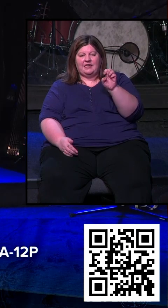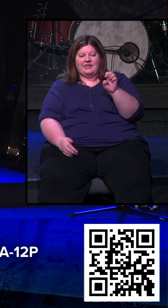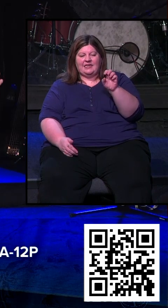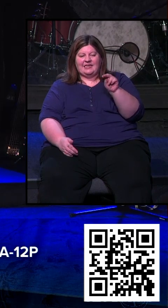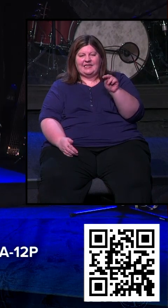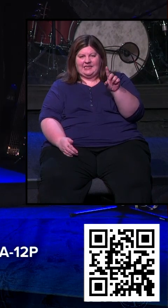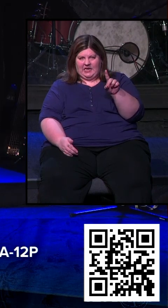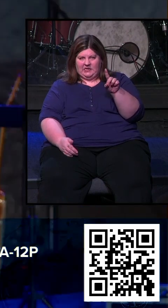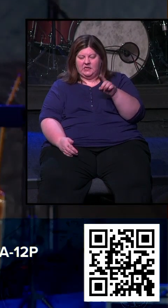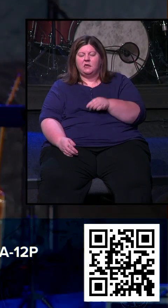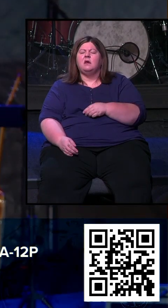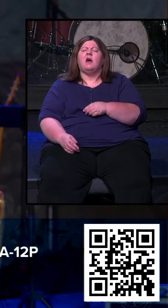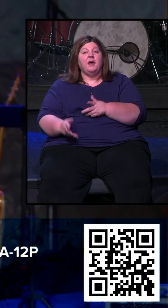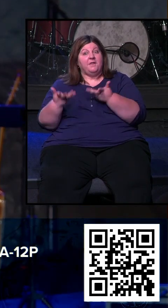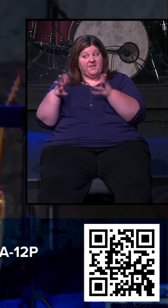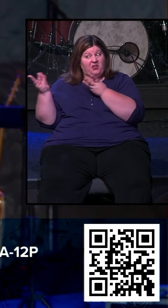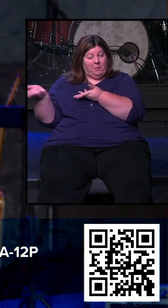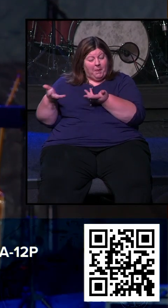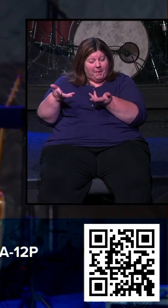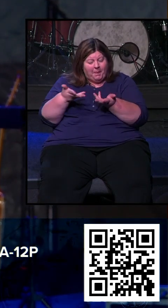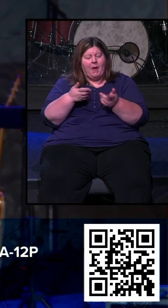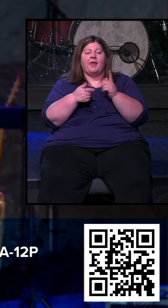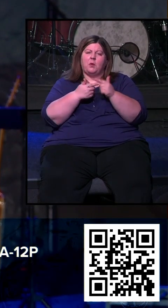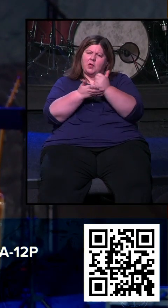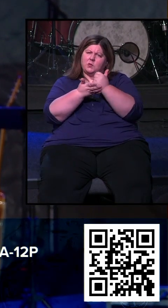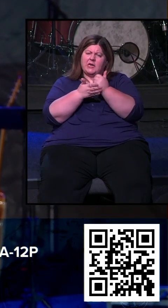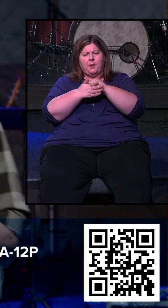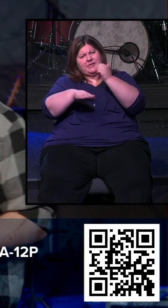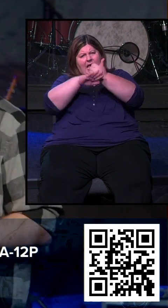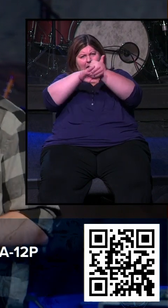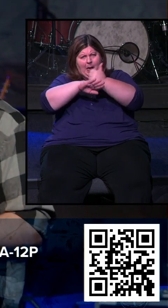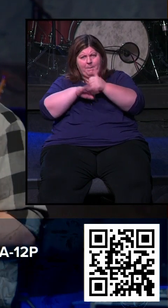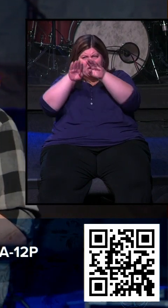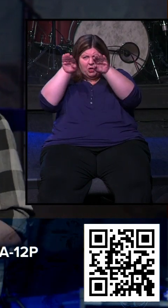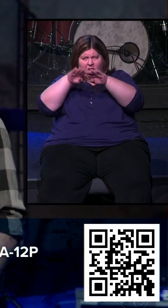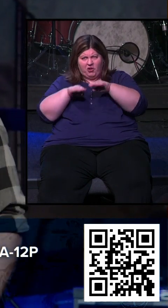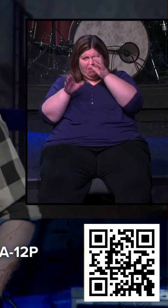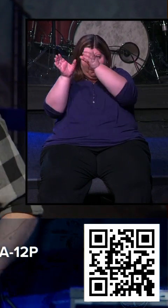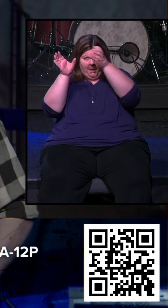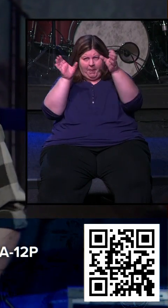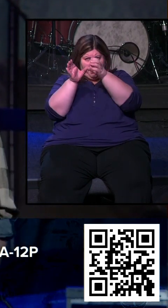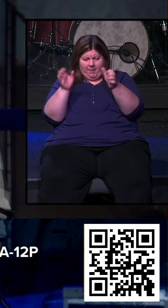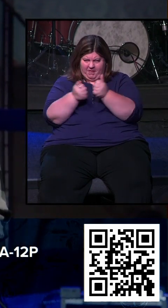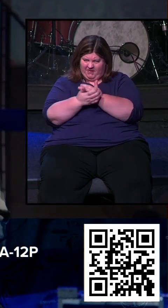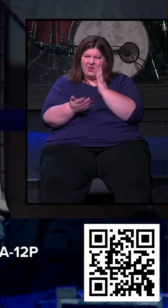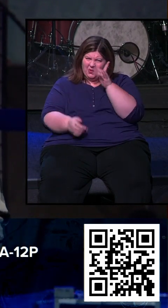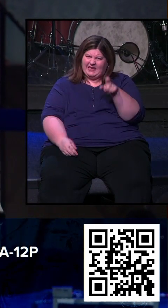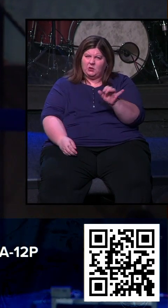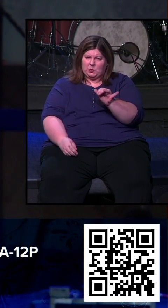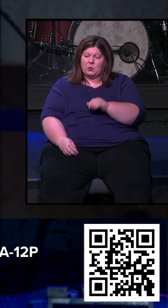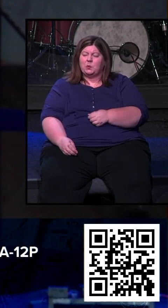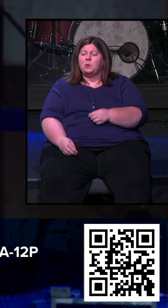touches, putting up shelves and whatnot over in the new essential store. So that'll be awesome. And I'd love to invite you for that. The other thing I want to invite you to